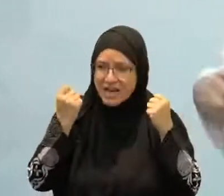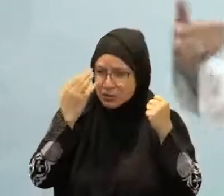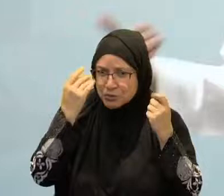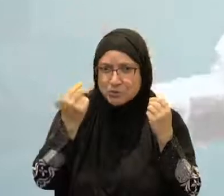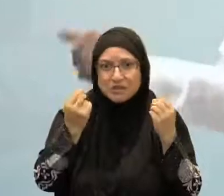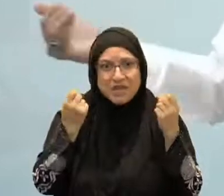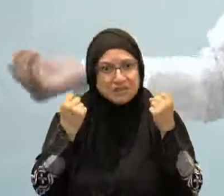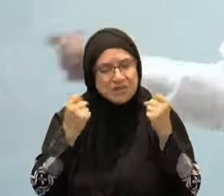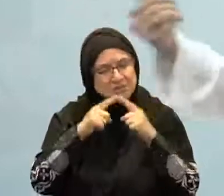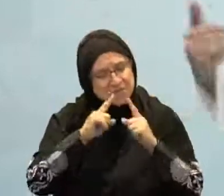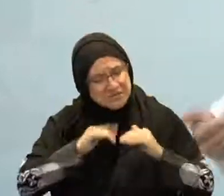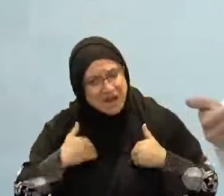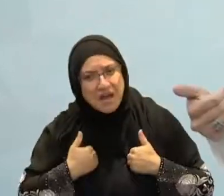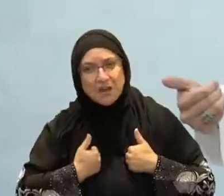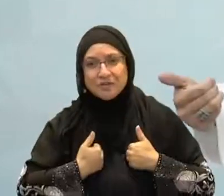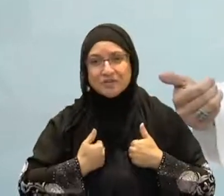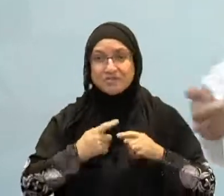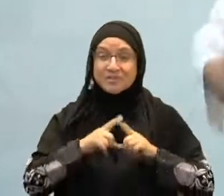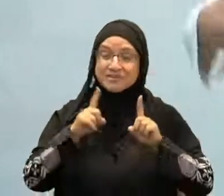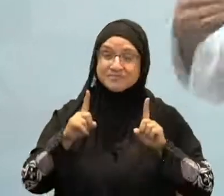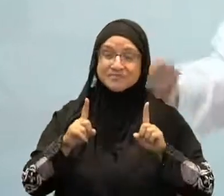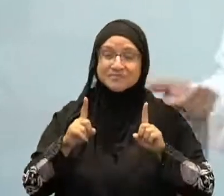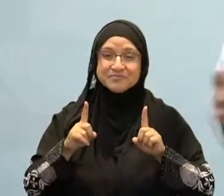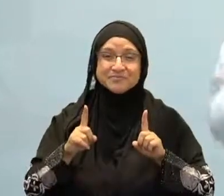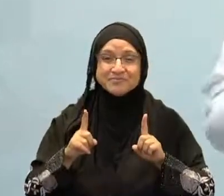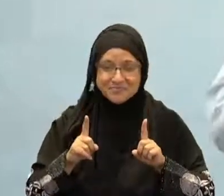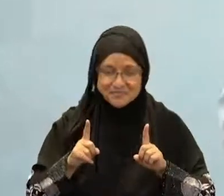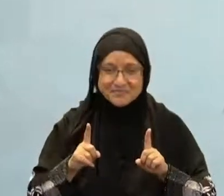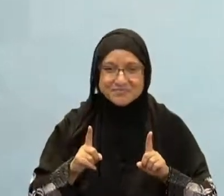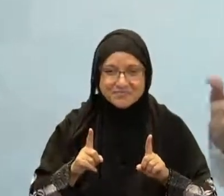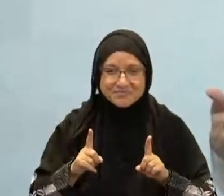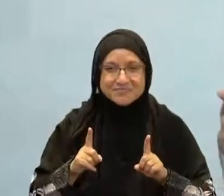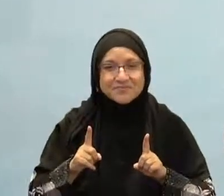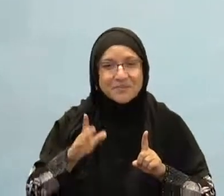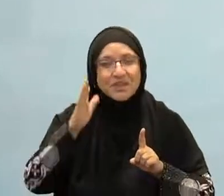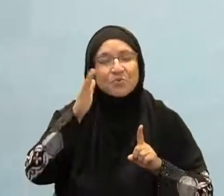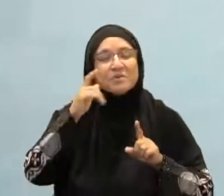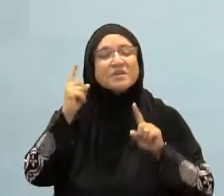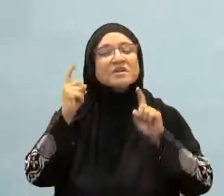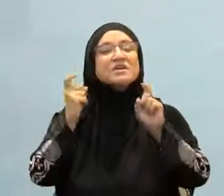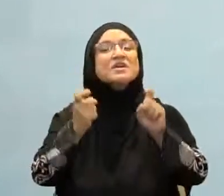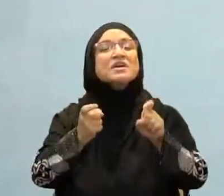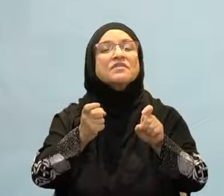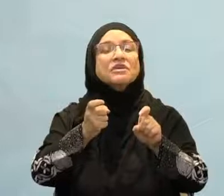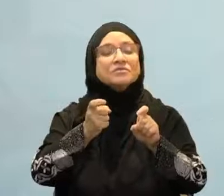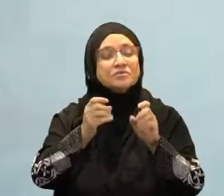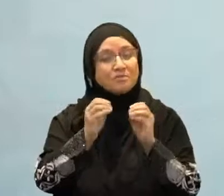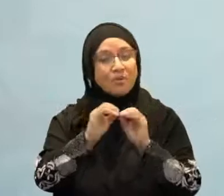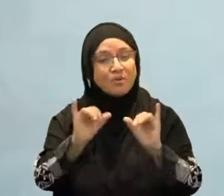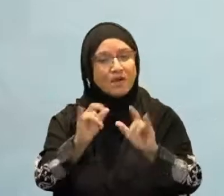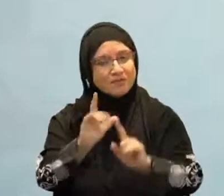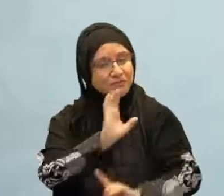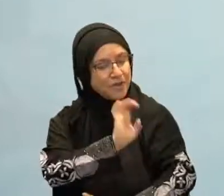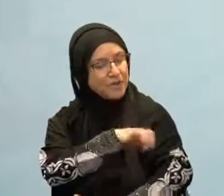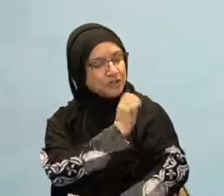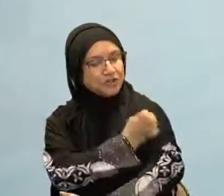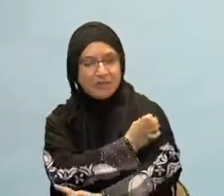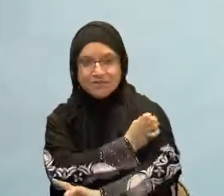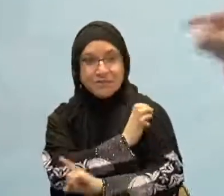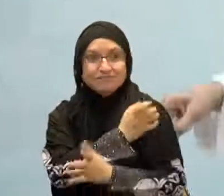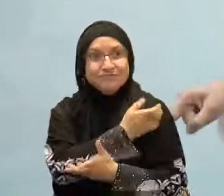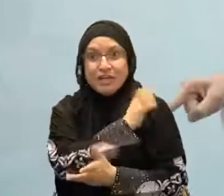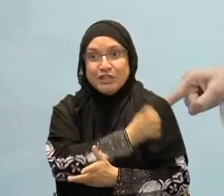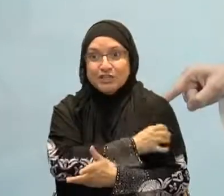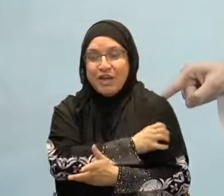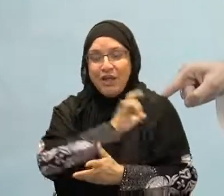You're exhausting the body for the sake of the body. And so he said, when you give up sleep, you realize at some point that your